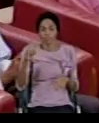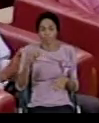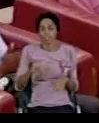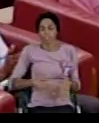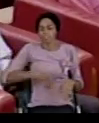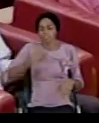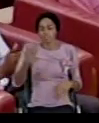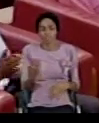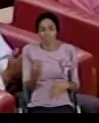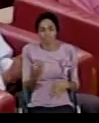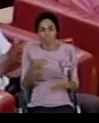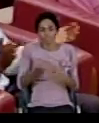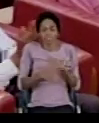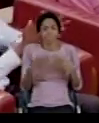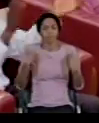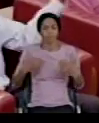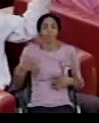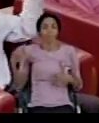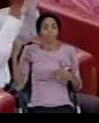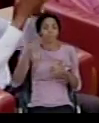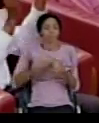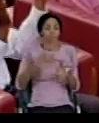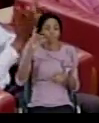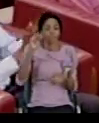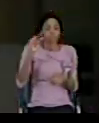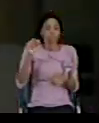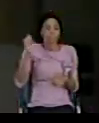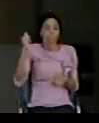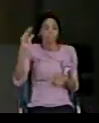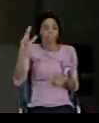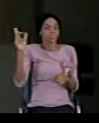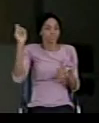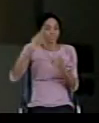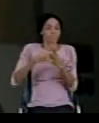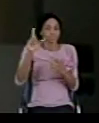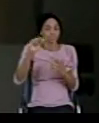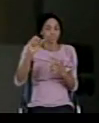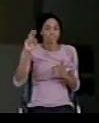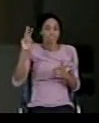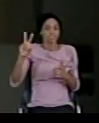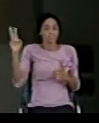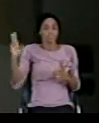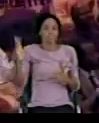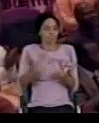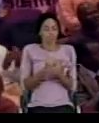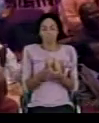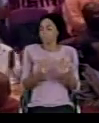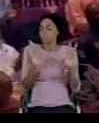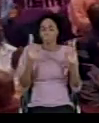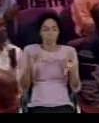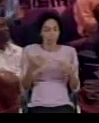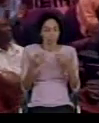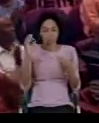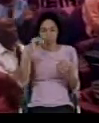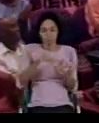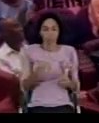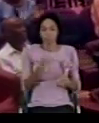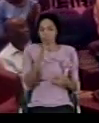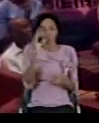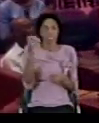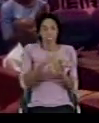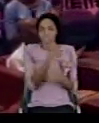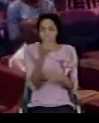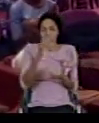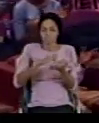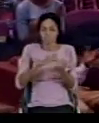from 2013 to 2022, the problem is no more there. I have not taken drugs from that time.